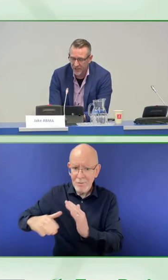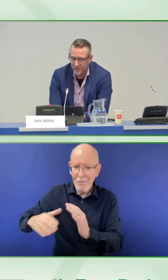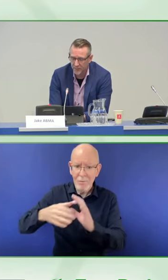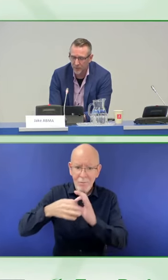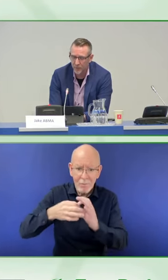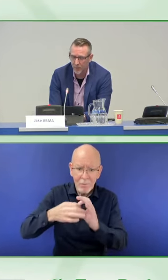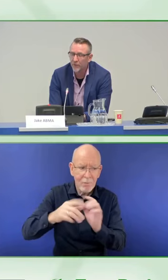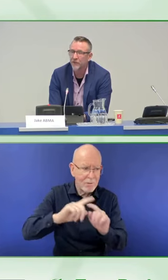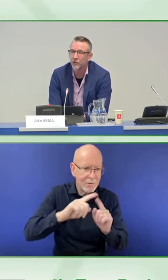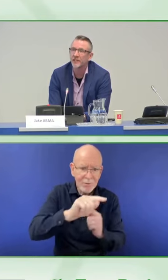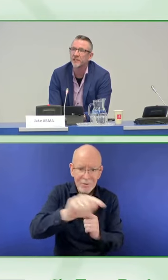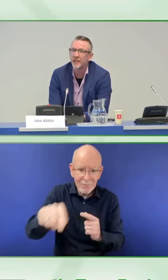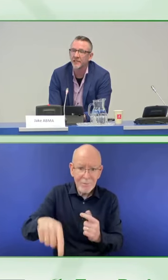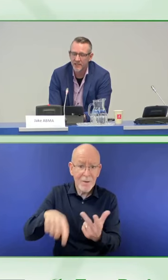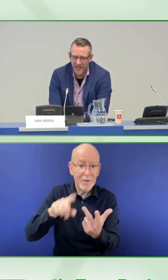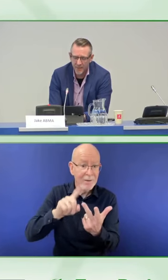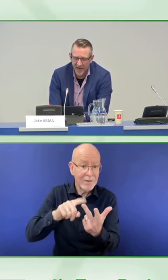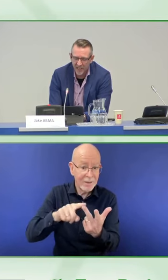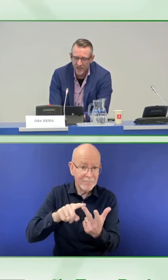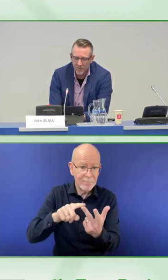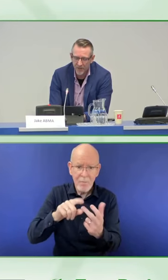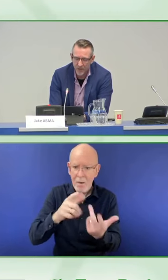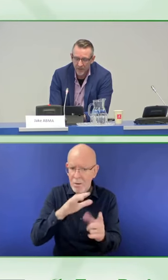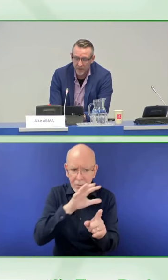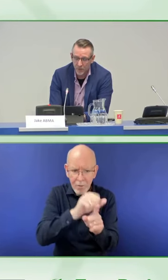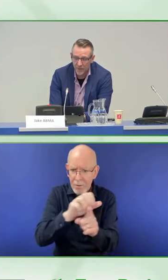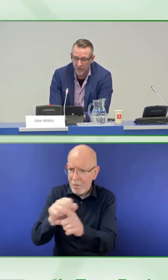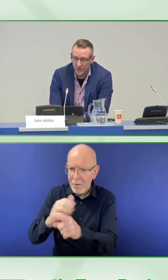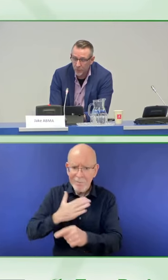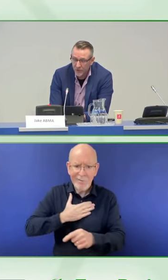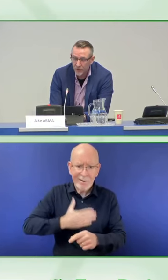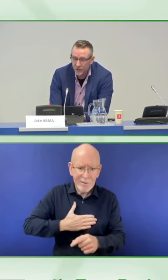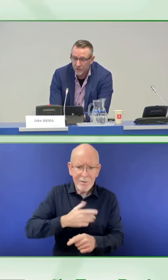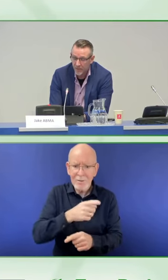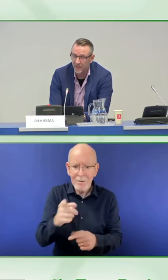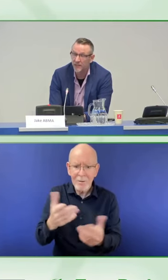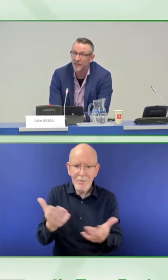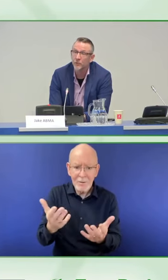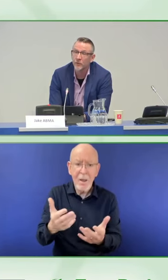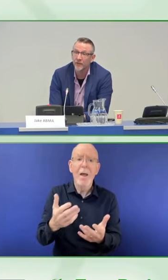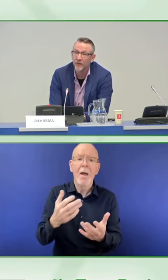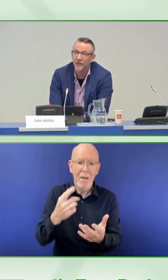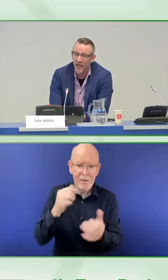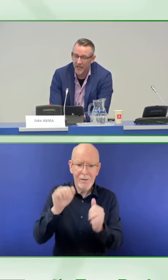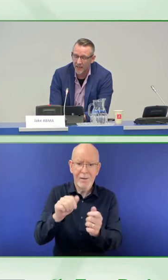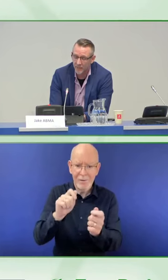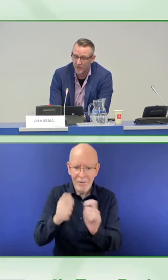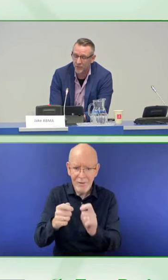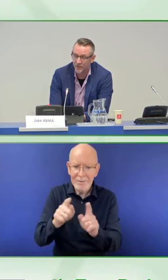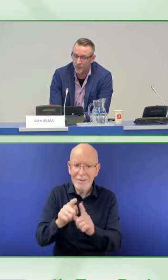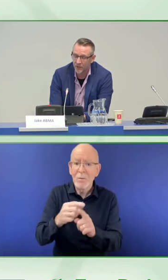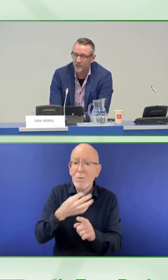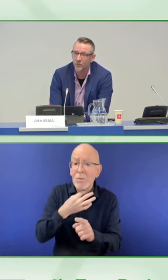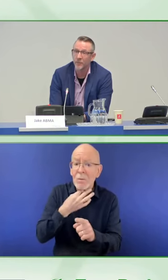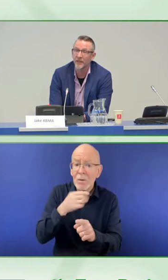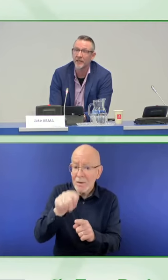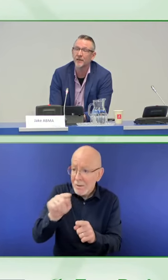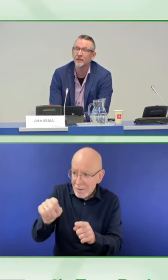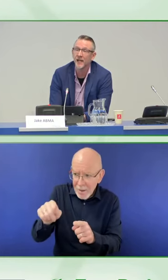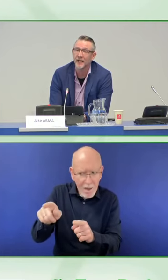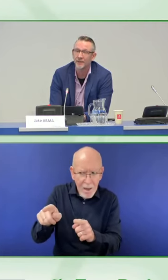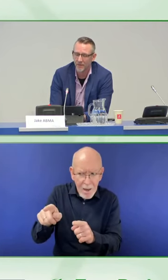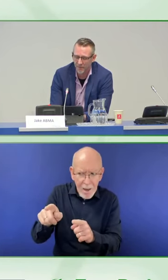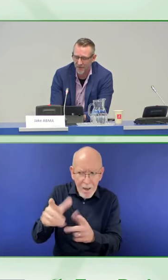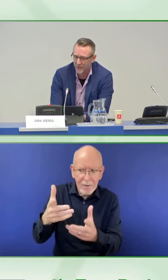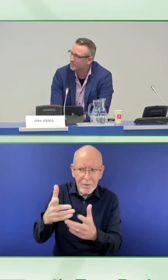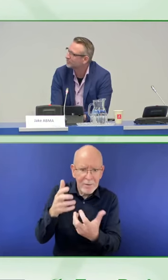cooperation between welfare organizations and the banks. There will be a lot of work to do, and the challenge will be very high, but the reward will be